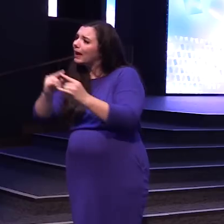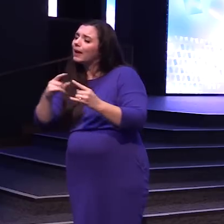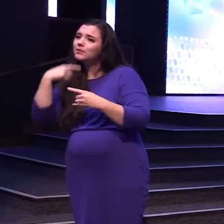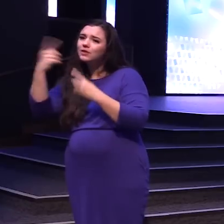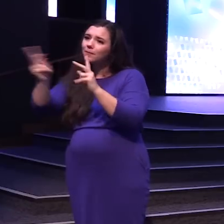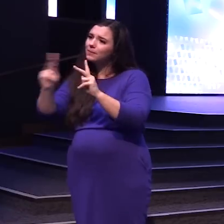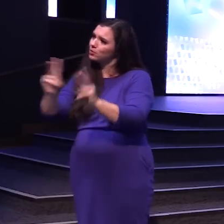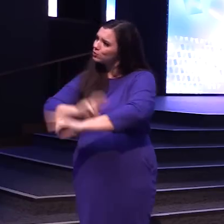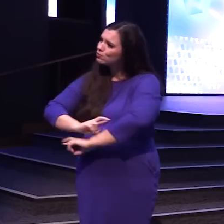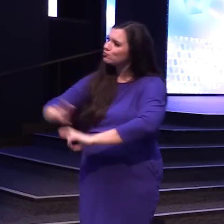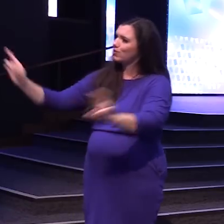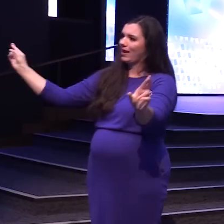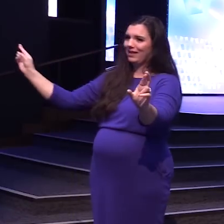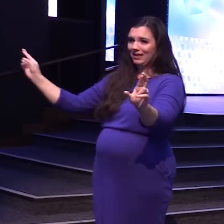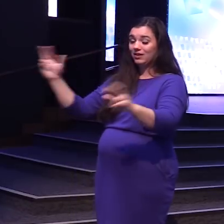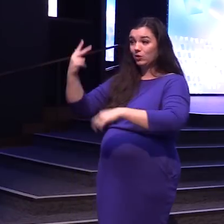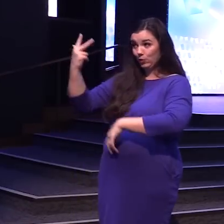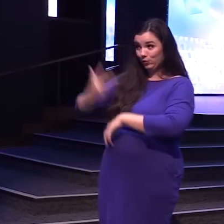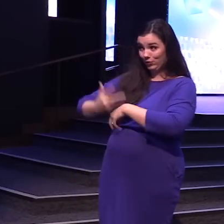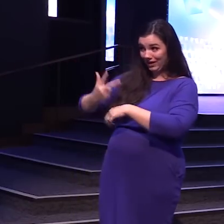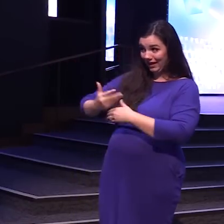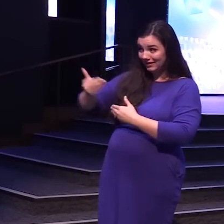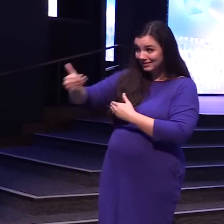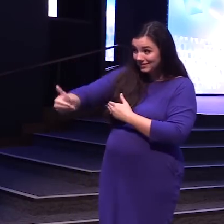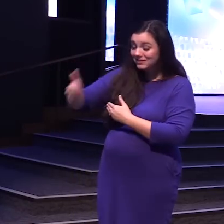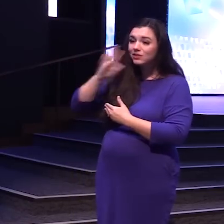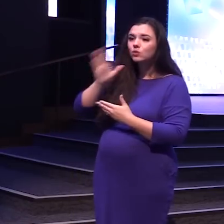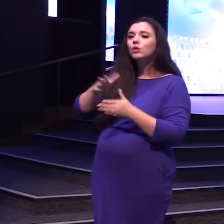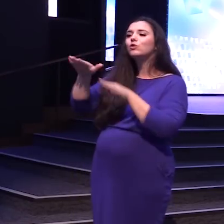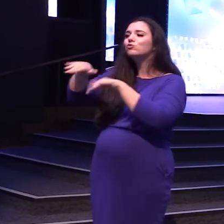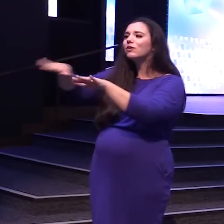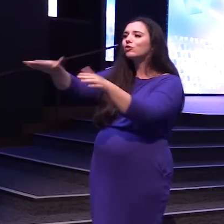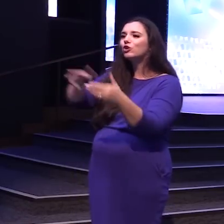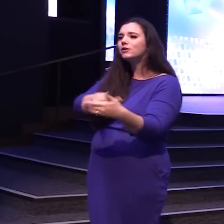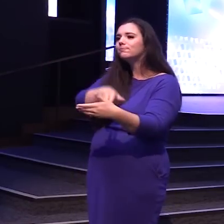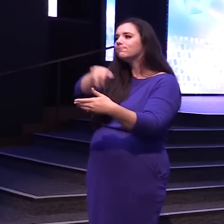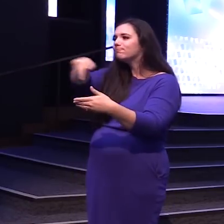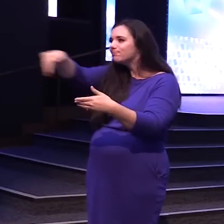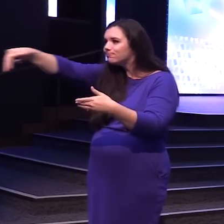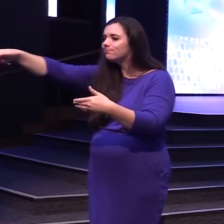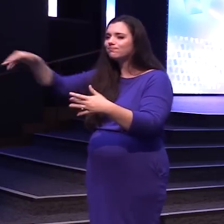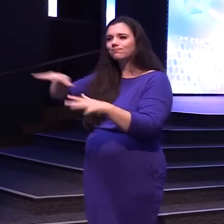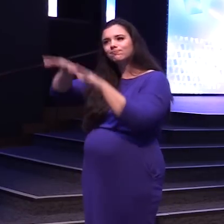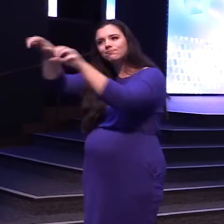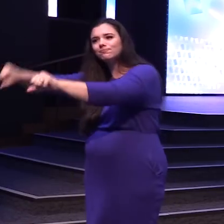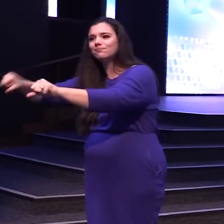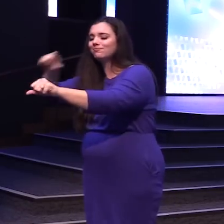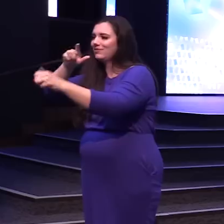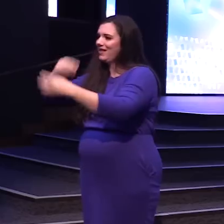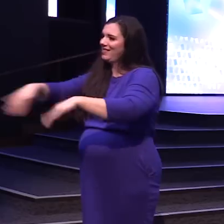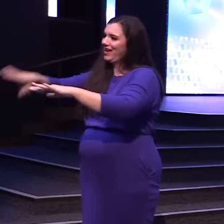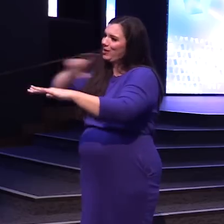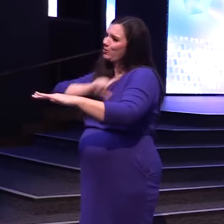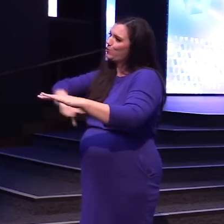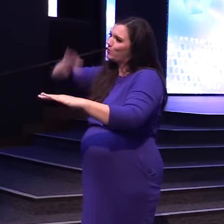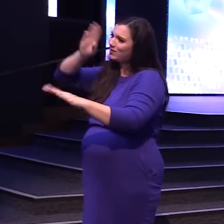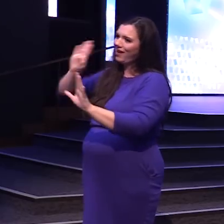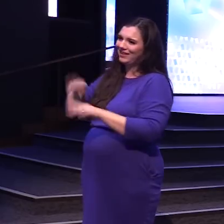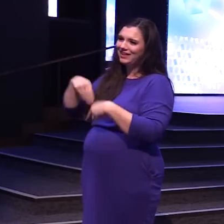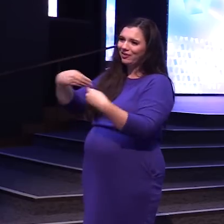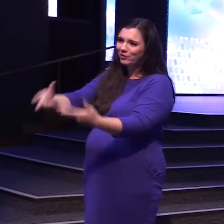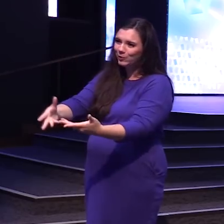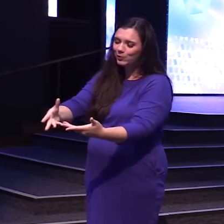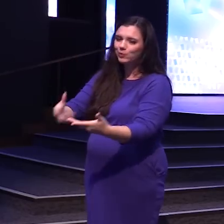provisions ready In three days You will cross the Jordan River And take possession Of the land The Lord your God Is giving you